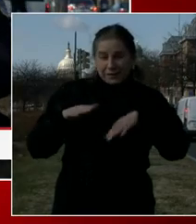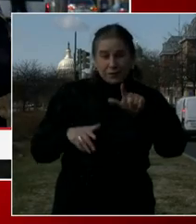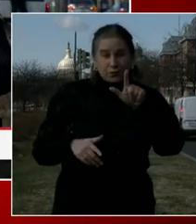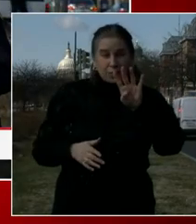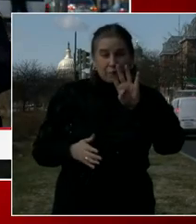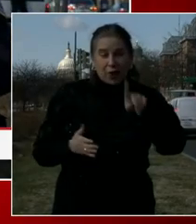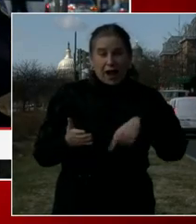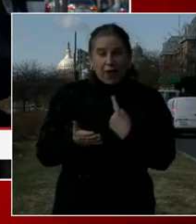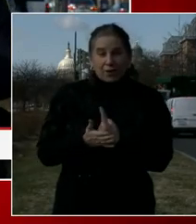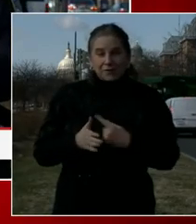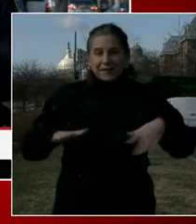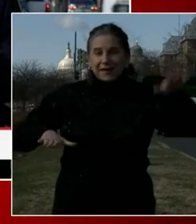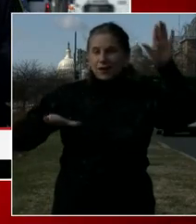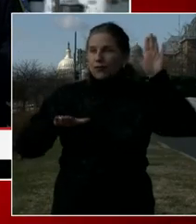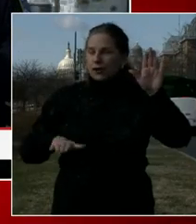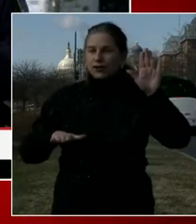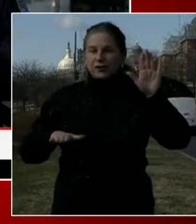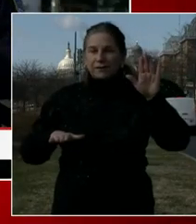applause.